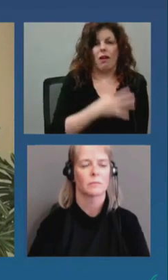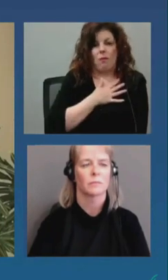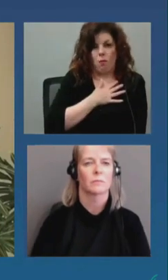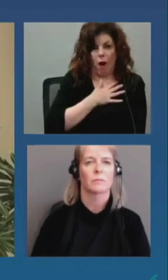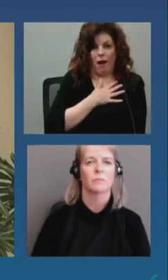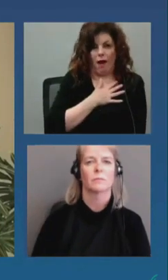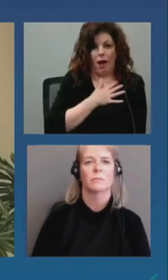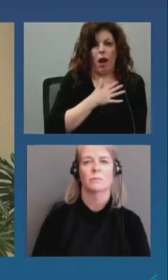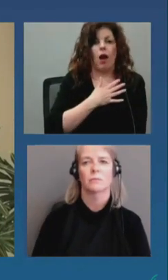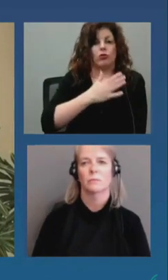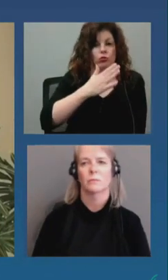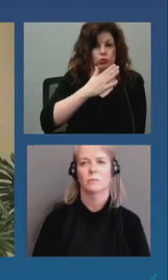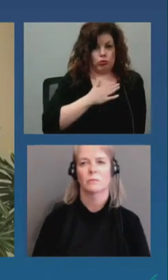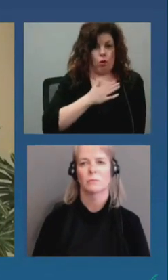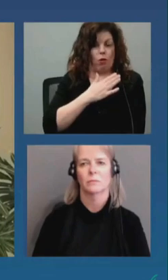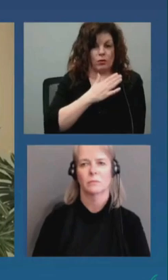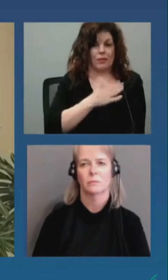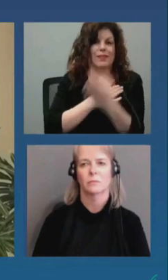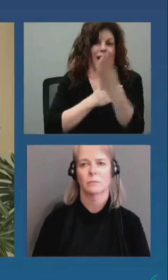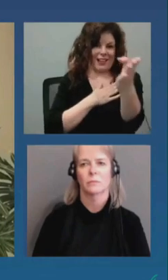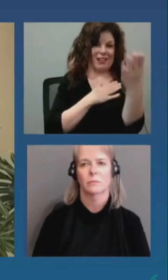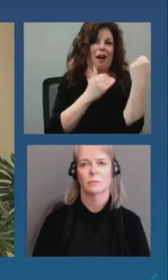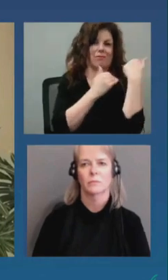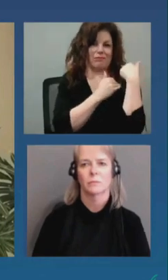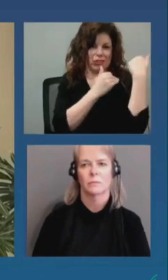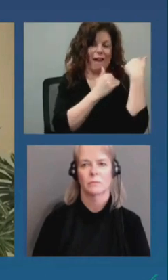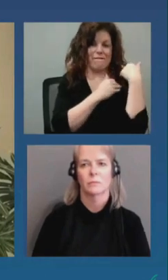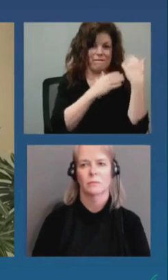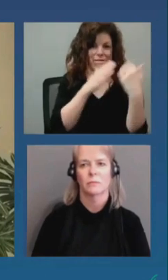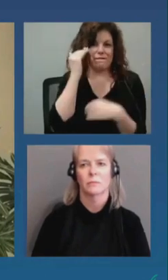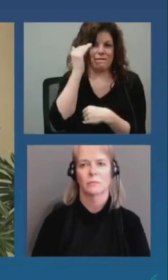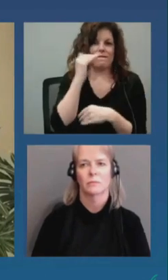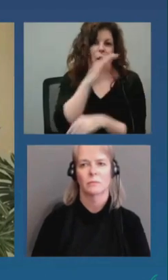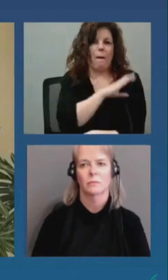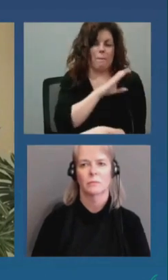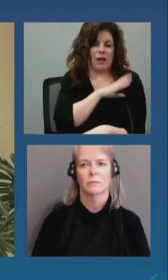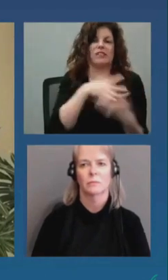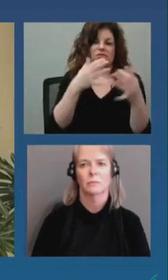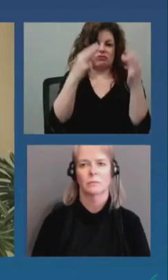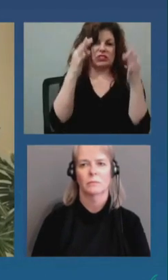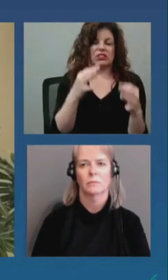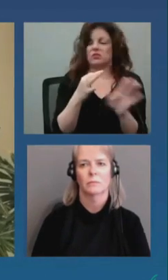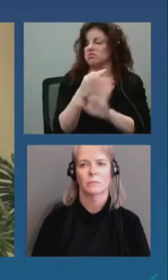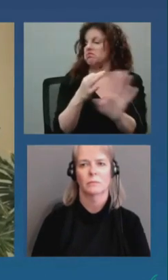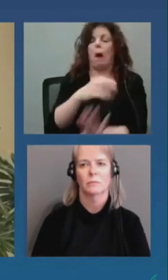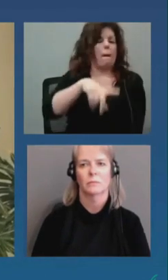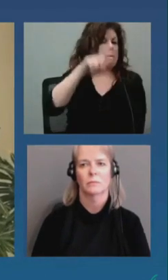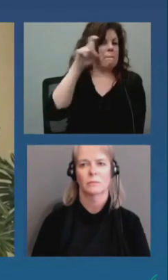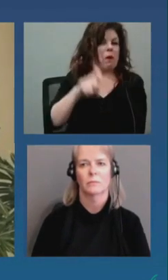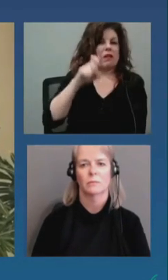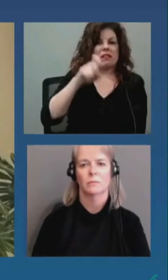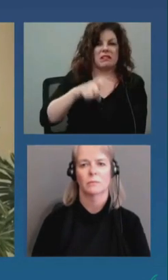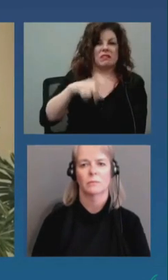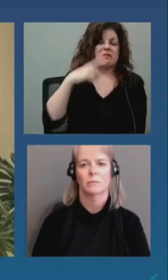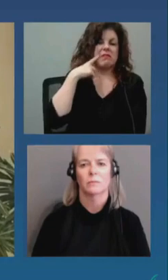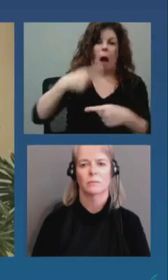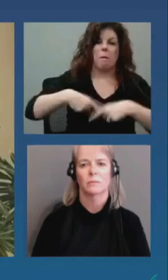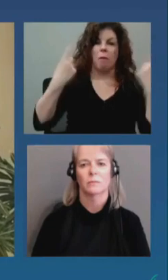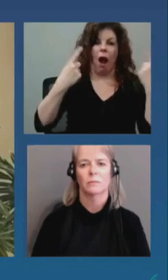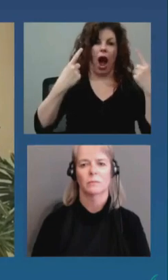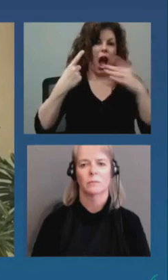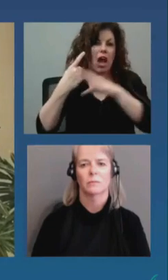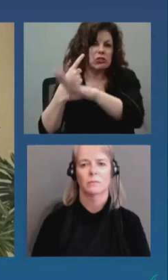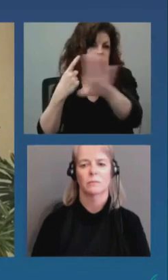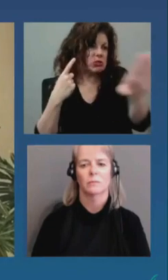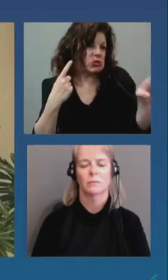content que le chef de police d'Ottawa a déterminé que ce n'est pas nécessaire d'avoir des barrages à